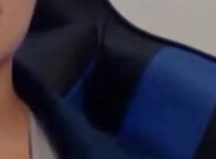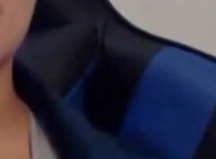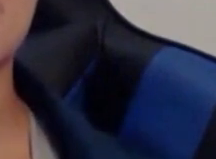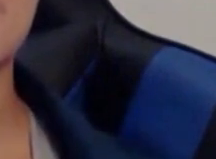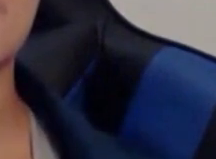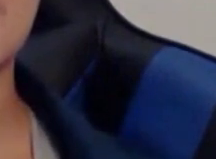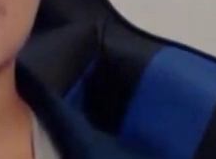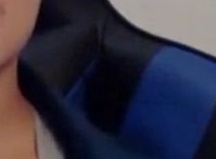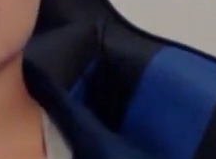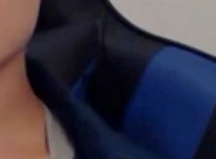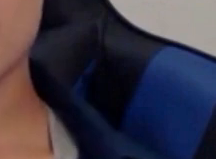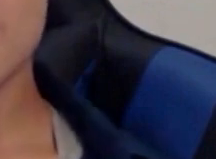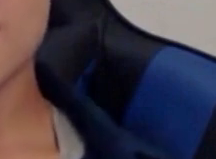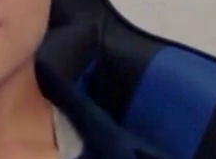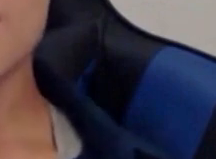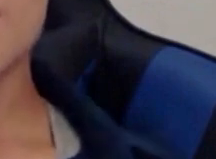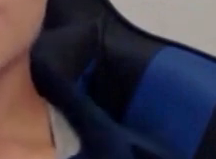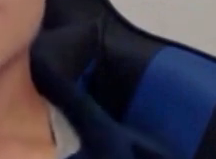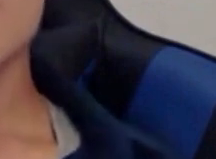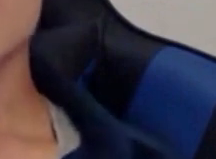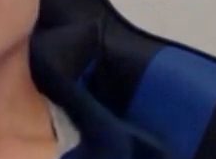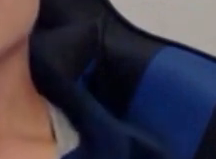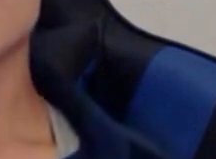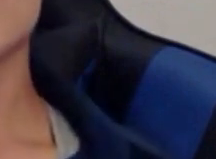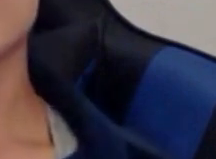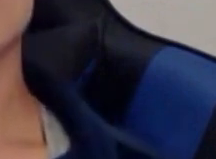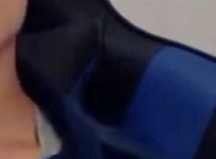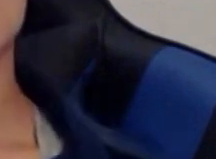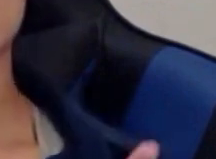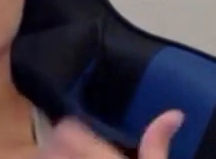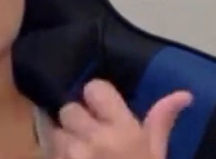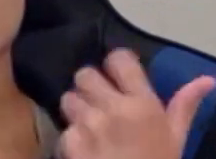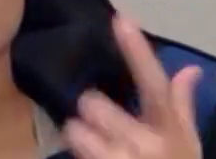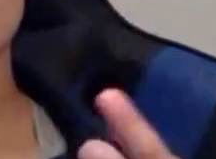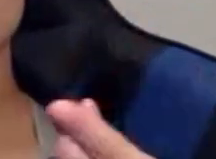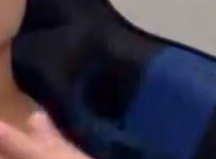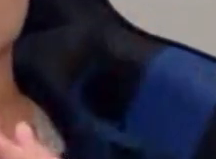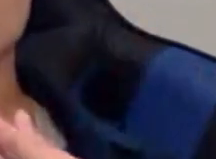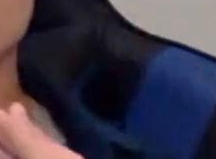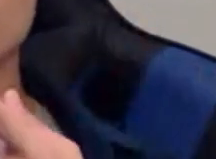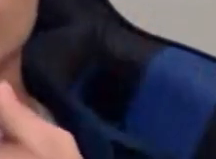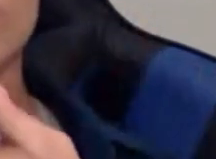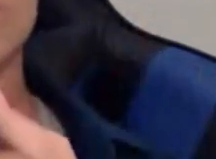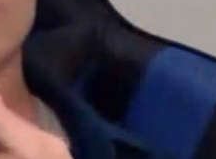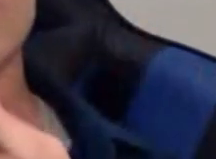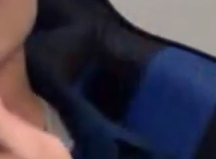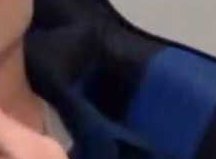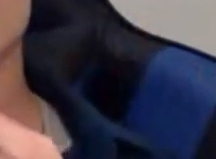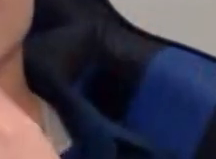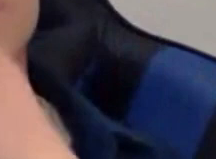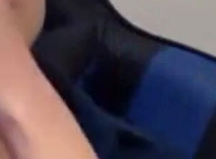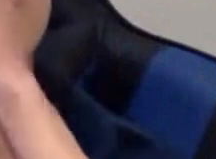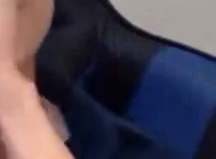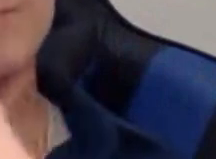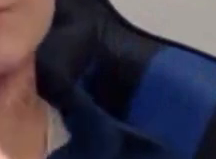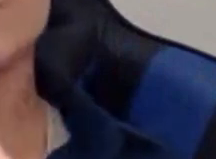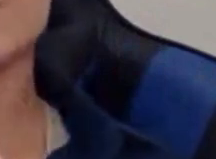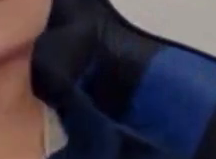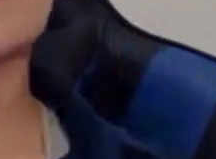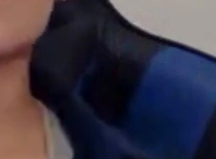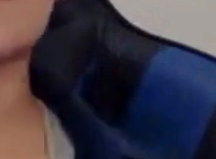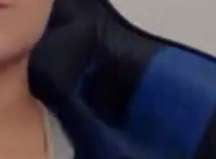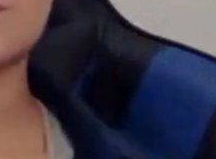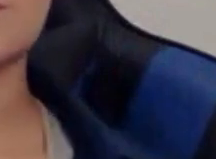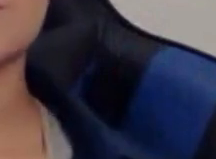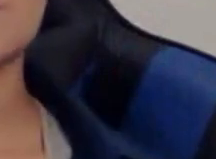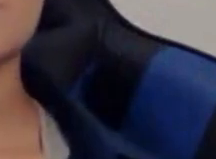You're right, Brad. There's a lot to relearn in this. It's it's definitely a long, long, long, long,